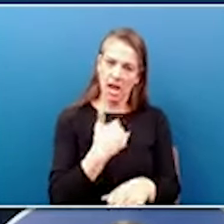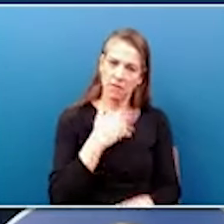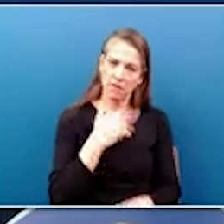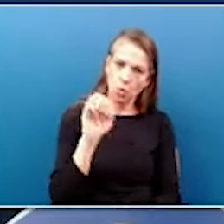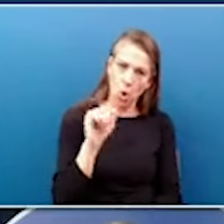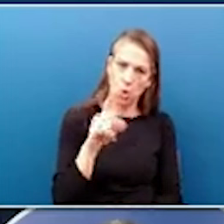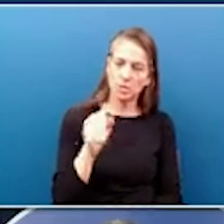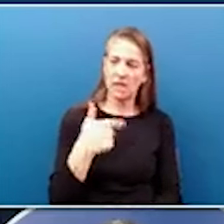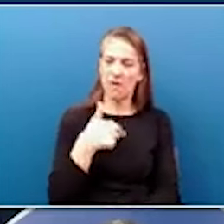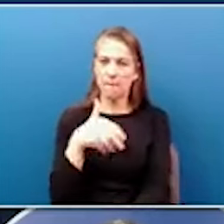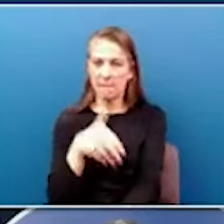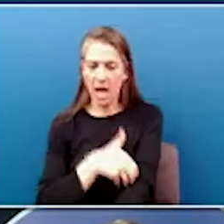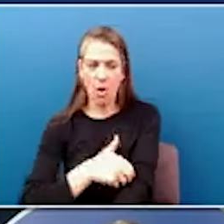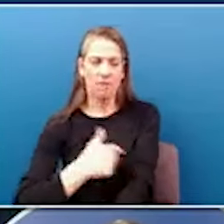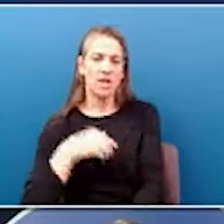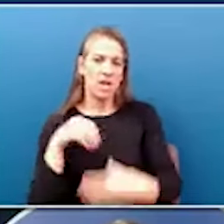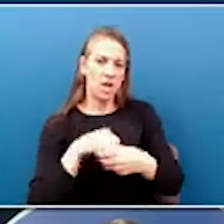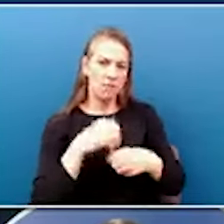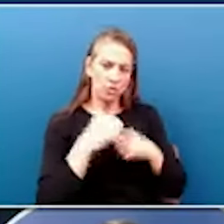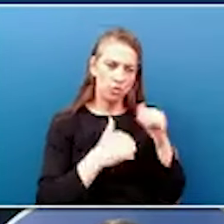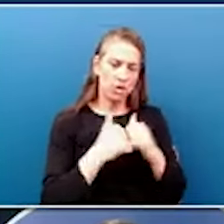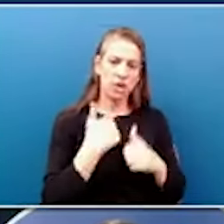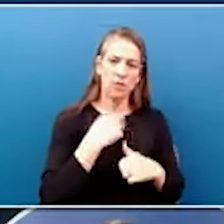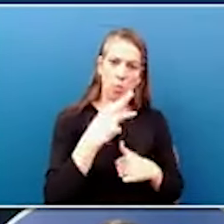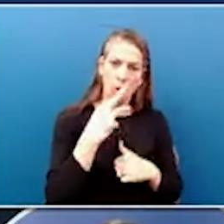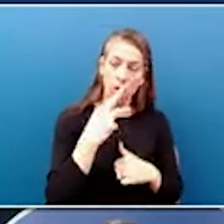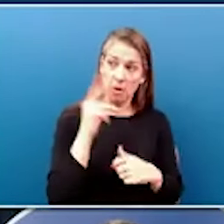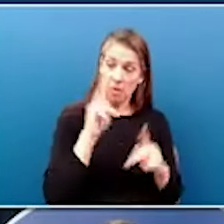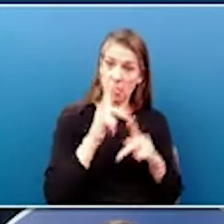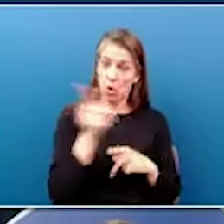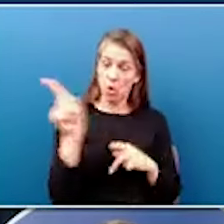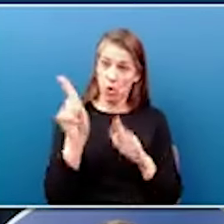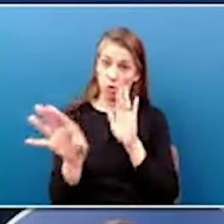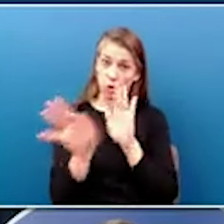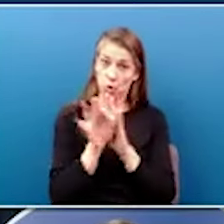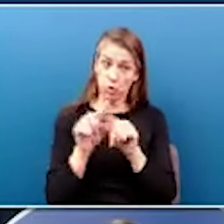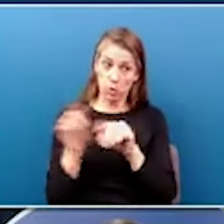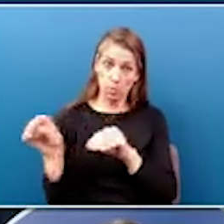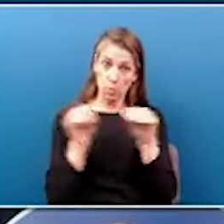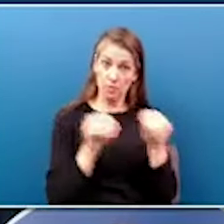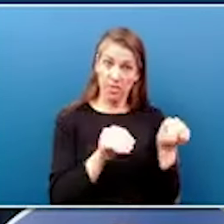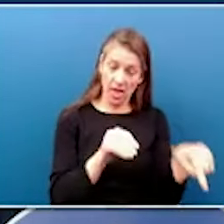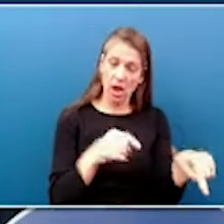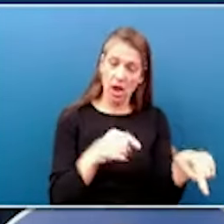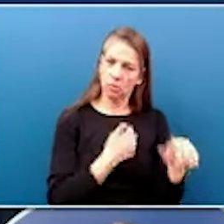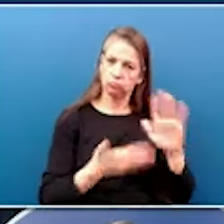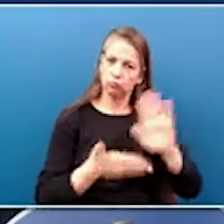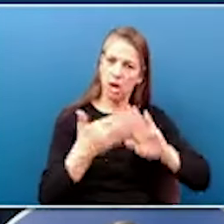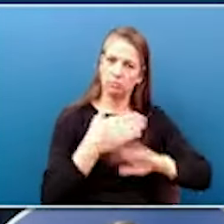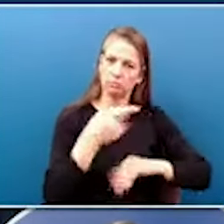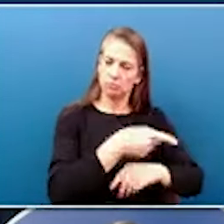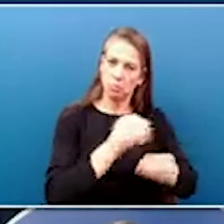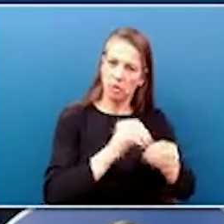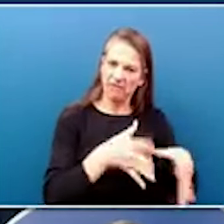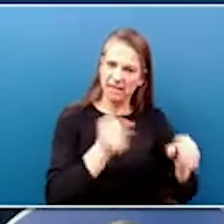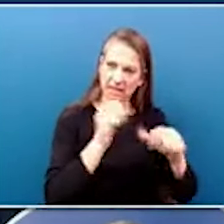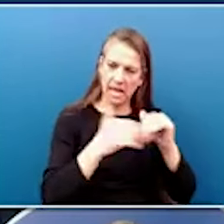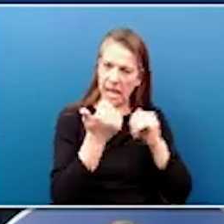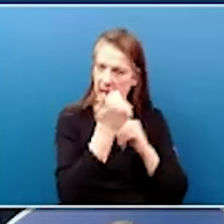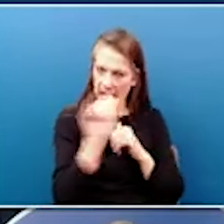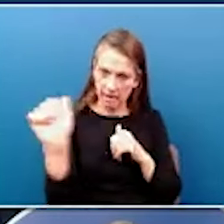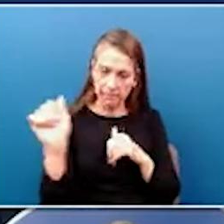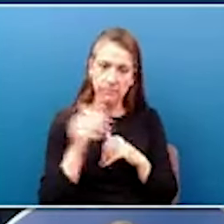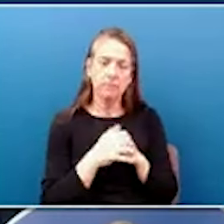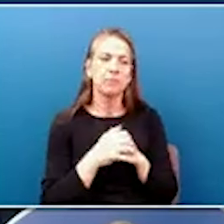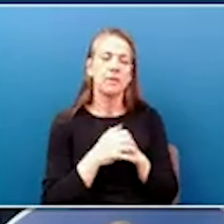infrastructure and the water to where when people choose to locate here, get them up and running faster than anyone. I got to be in E